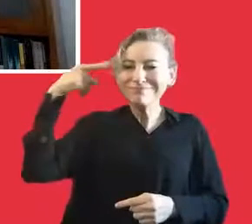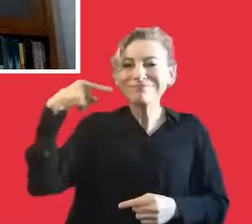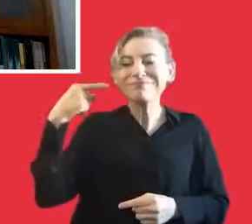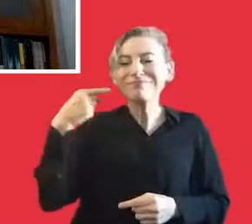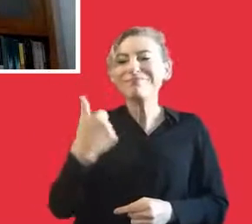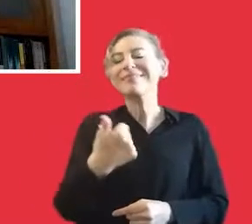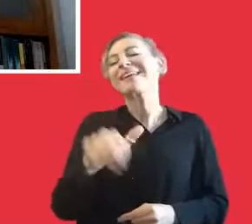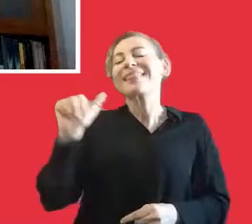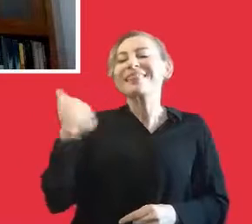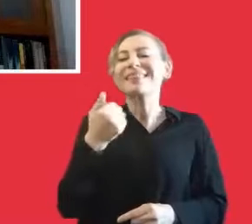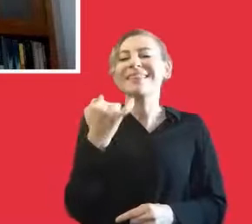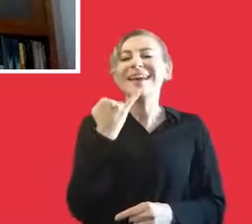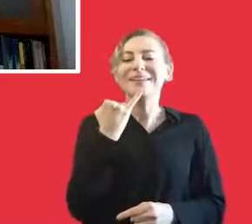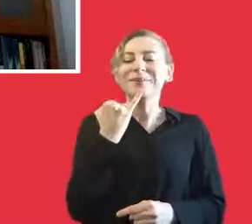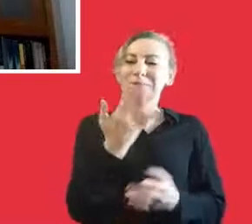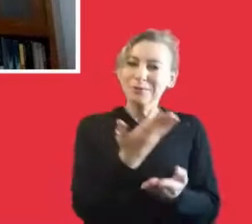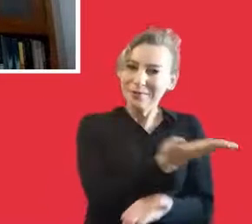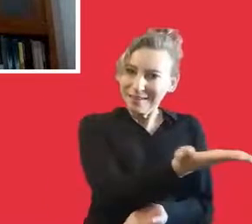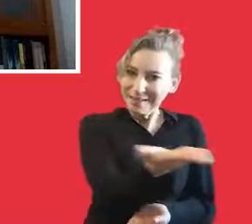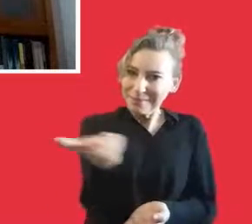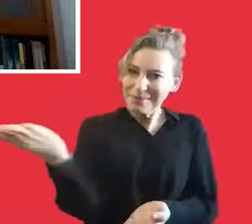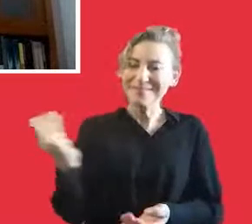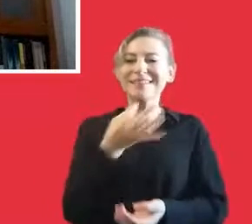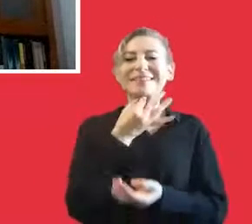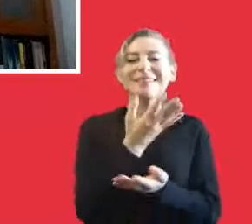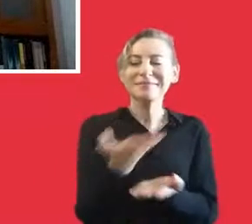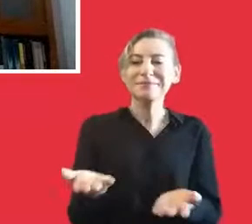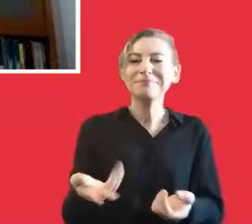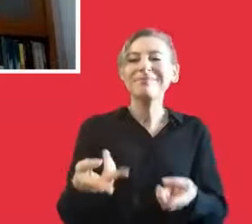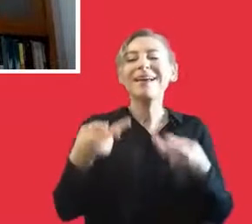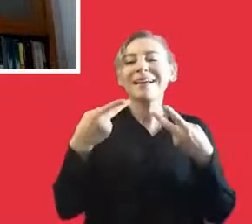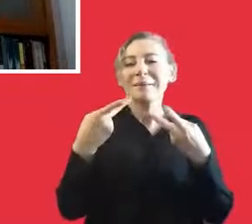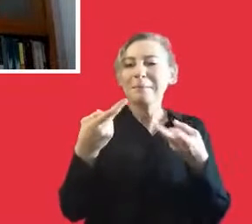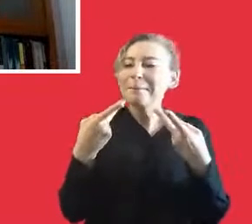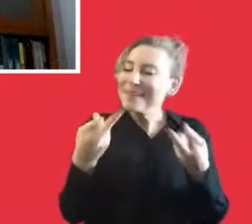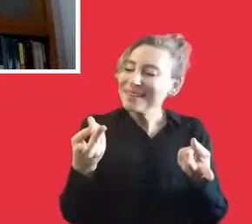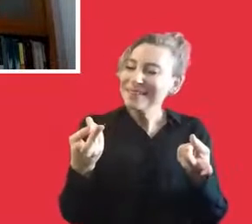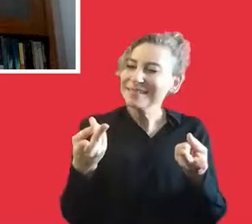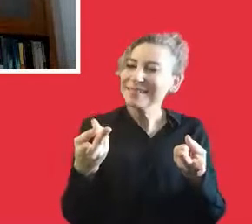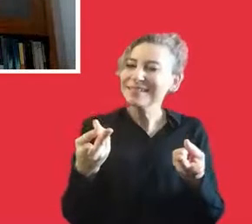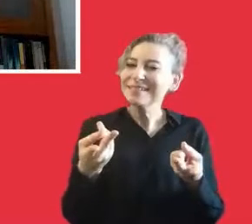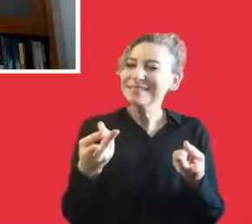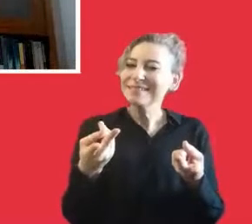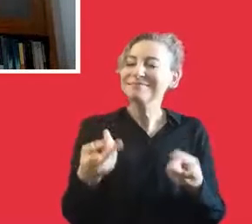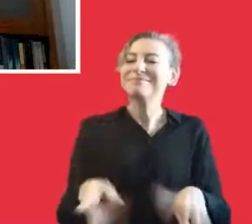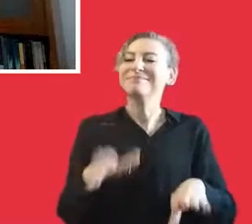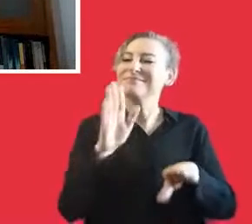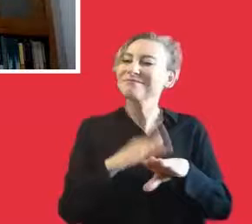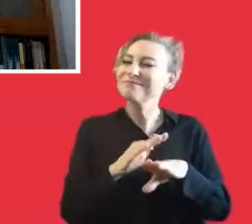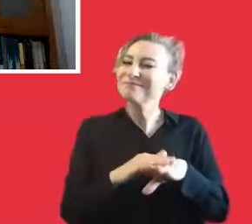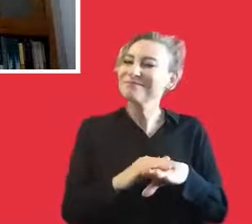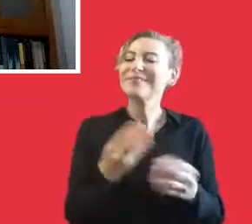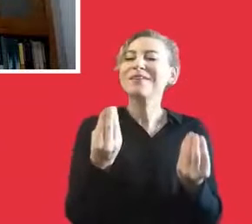overcome those days. Esteemed guests, thank you all for your participation. Thank you for your messages. And in general terms,